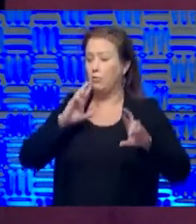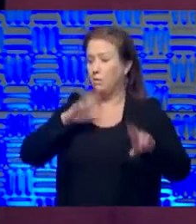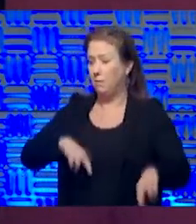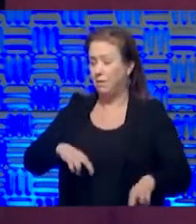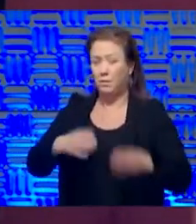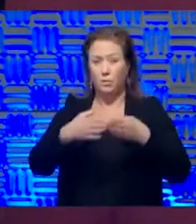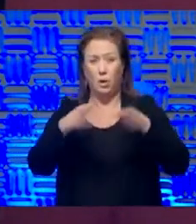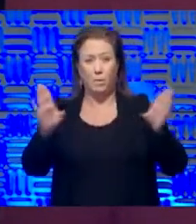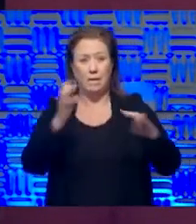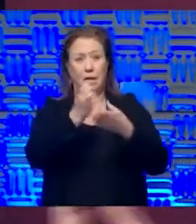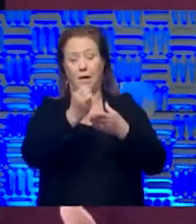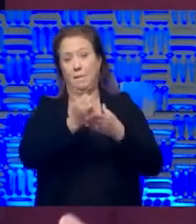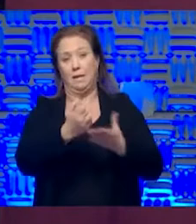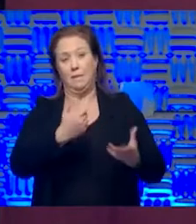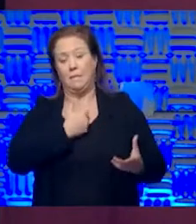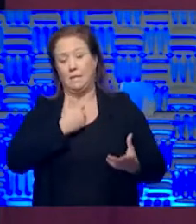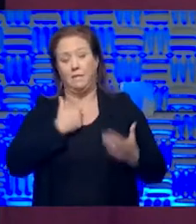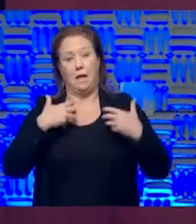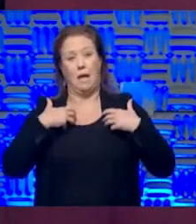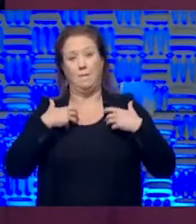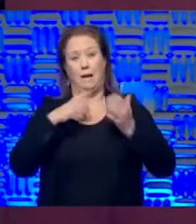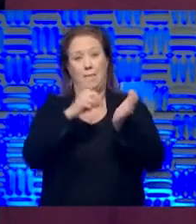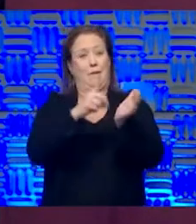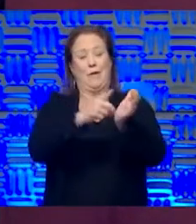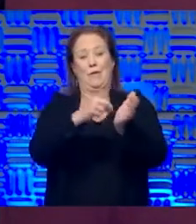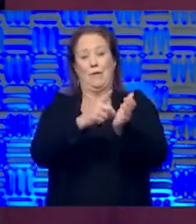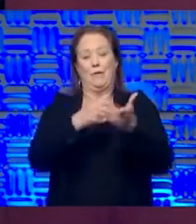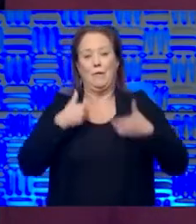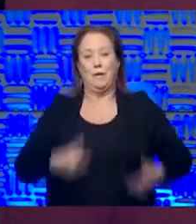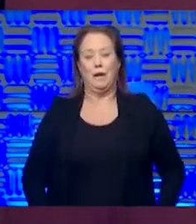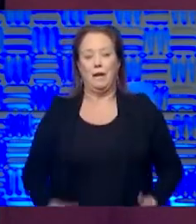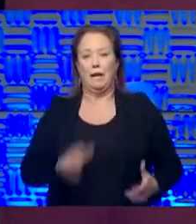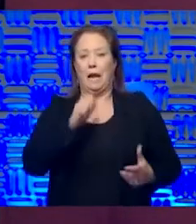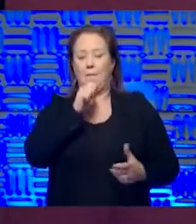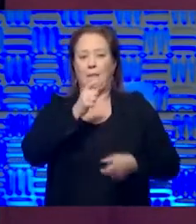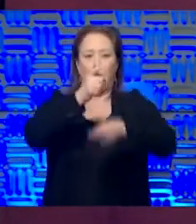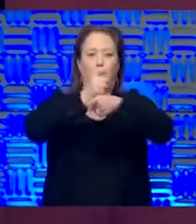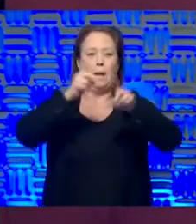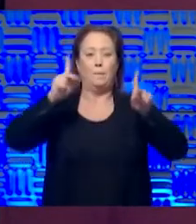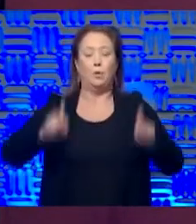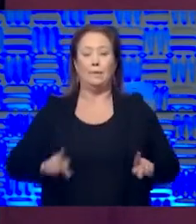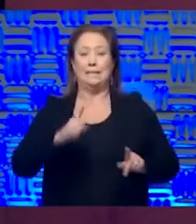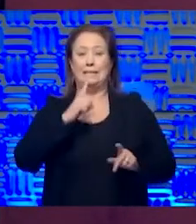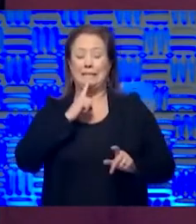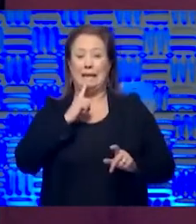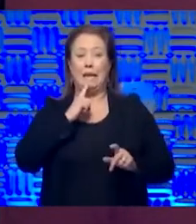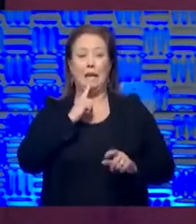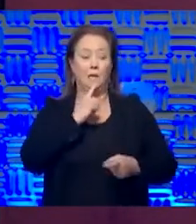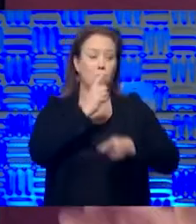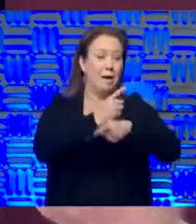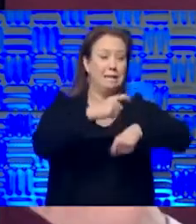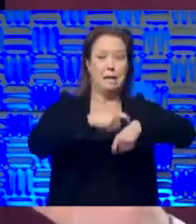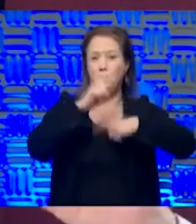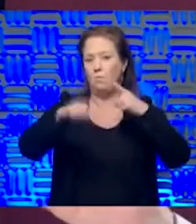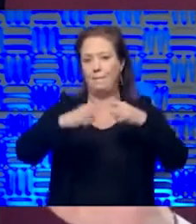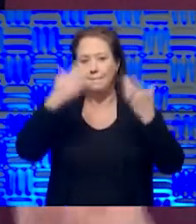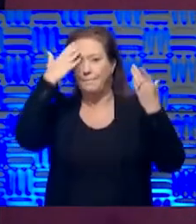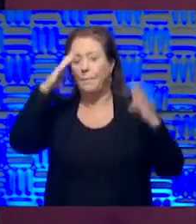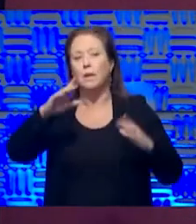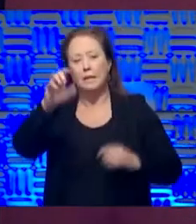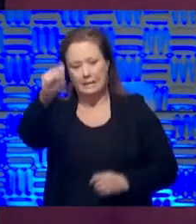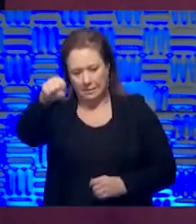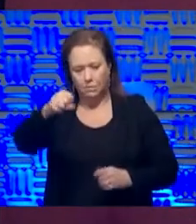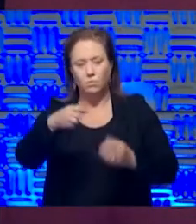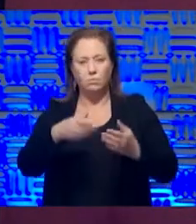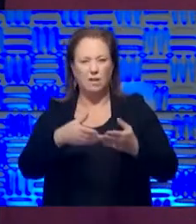do we reopen the economy? I am not, I'm a healthcare provider and I don't, I'm not probably the right one to say when, when is the right time. Clearly we're going to have to,